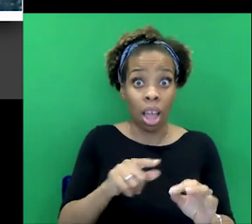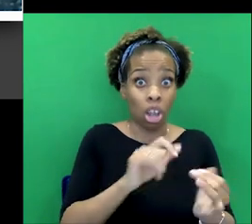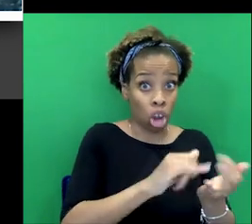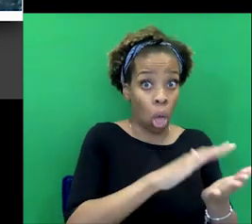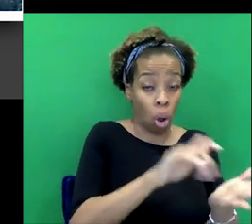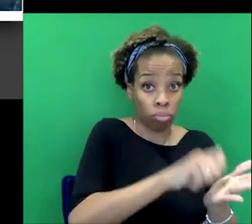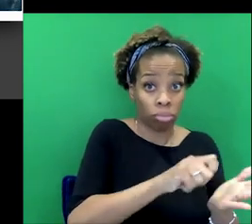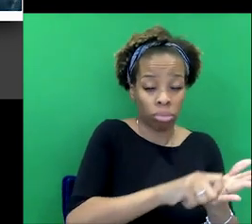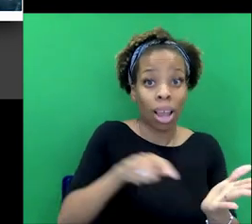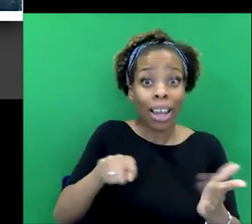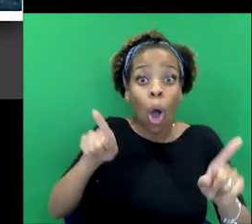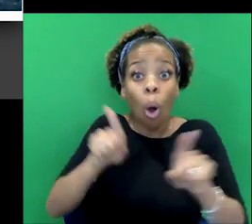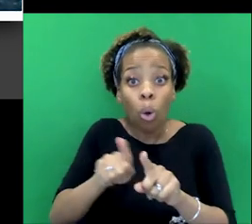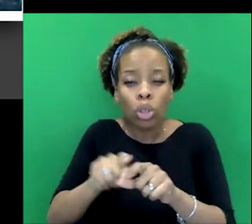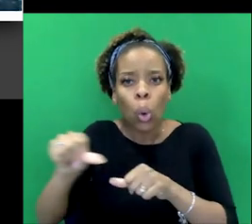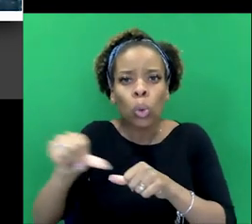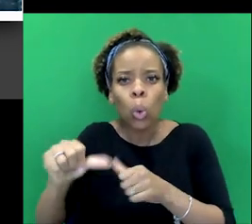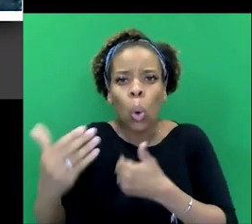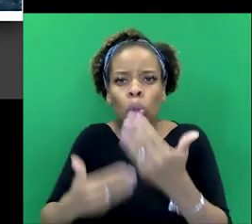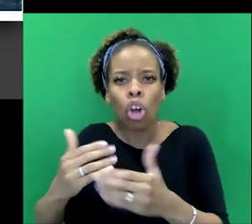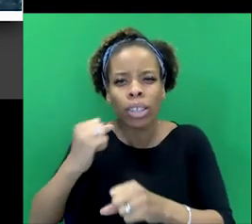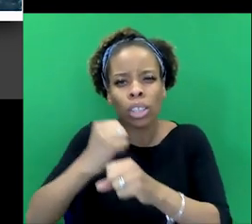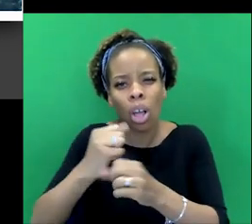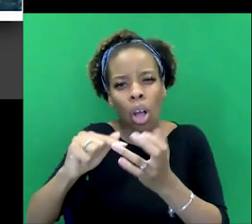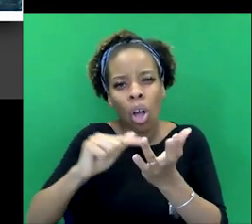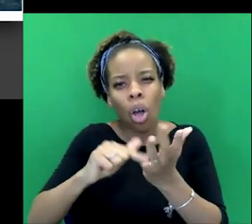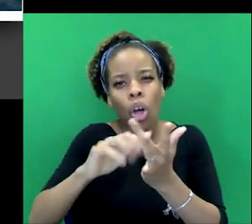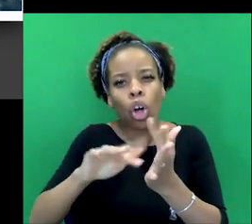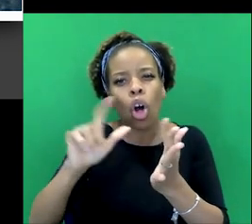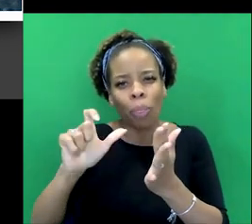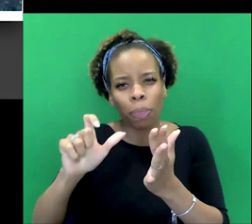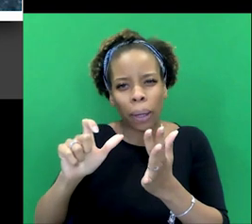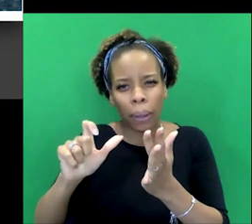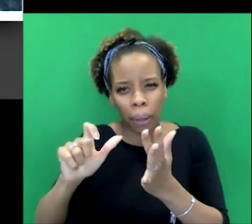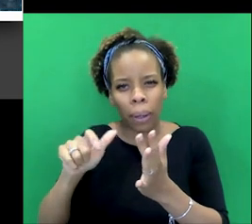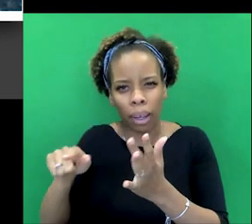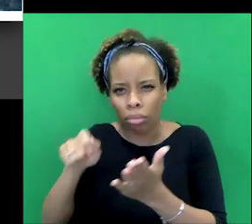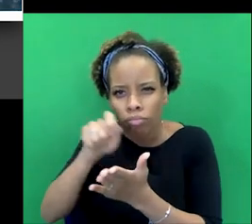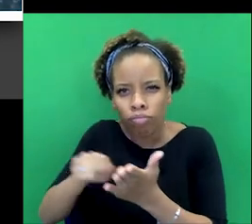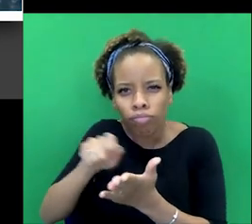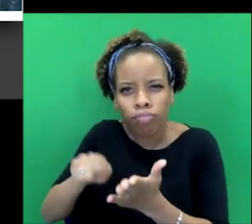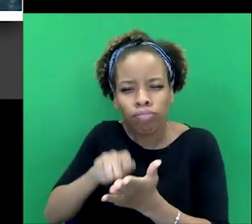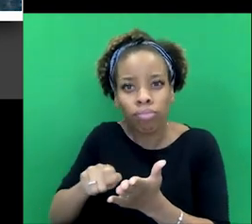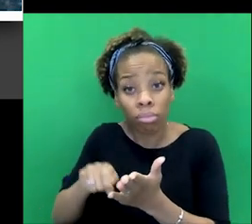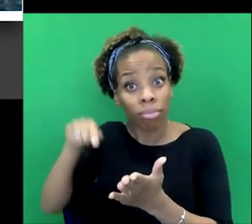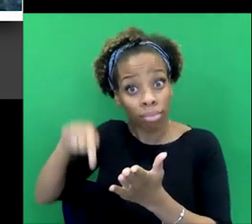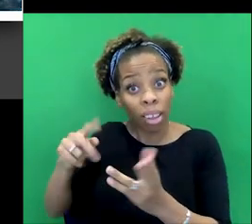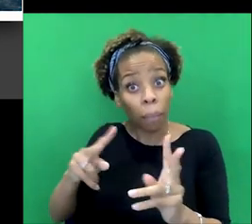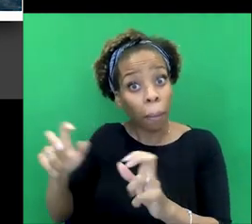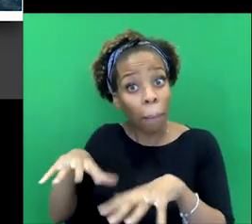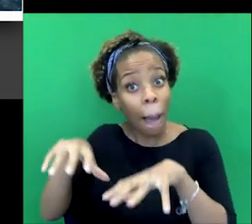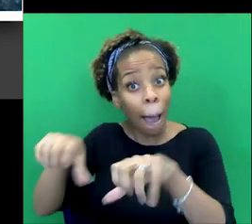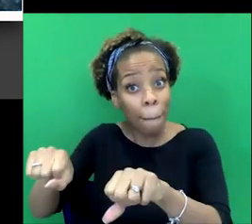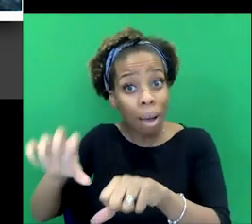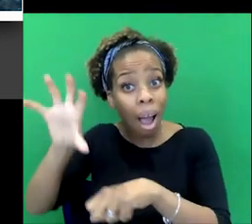stories stories where he was fully exploring these ideas. You know, a lot of the same ideas to do with empire and